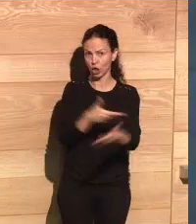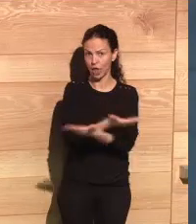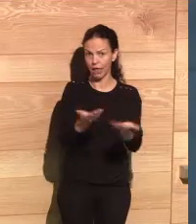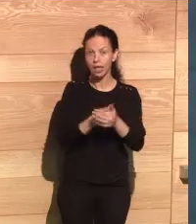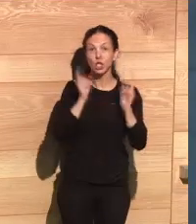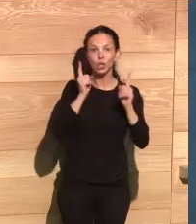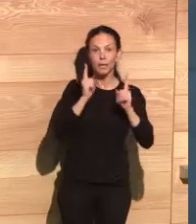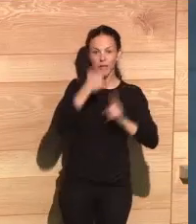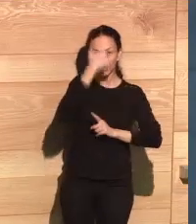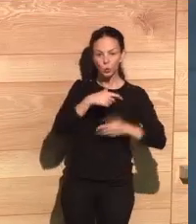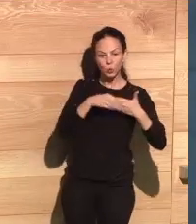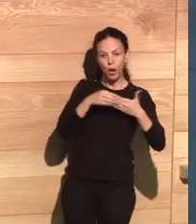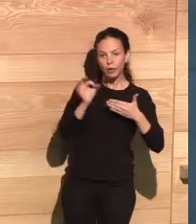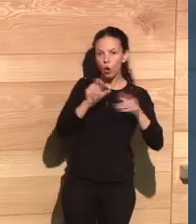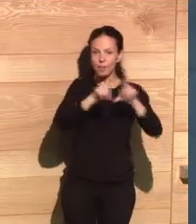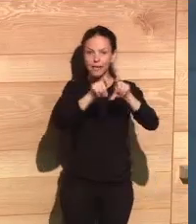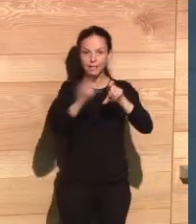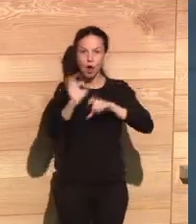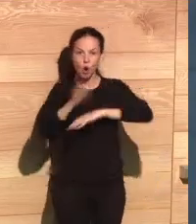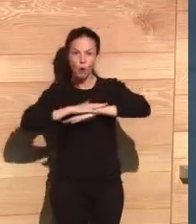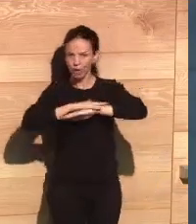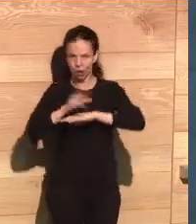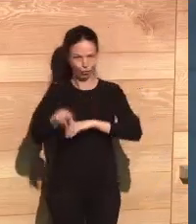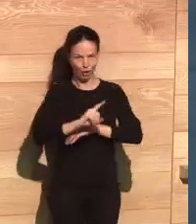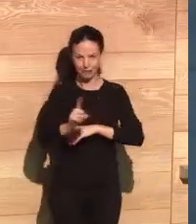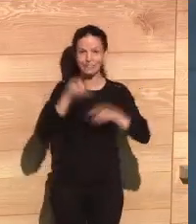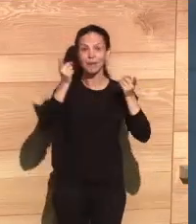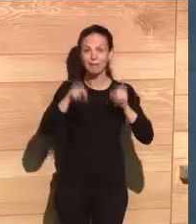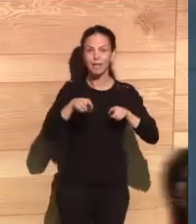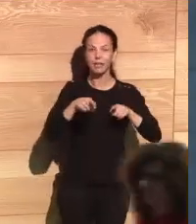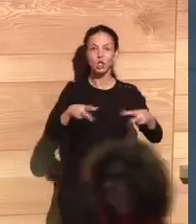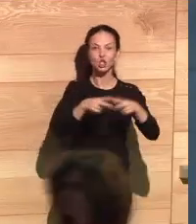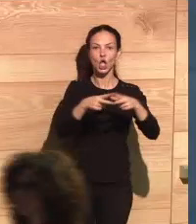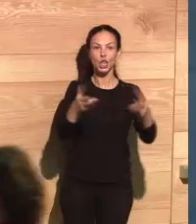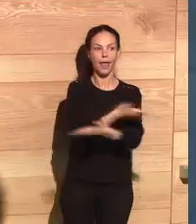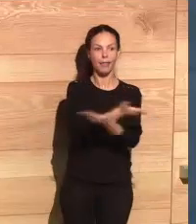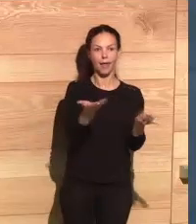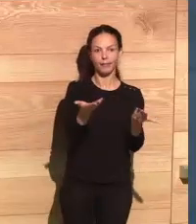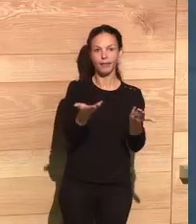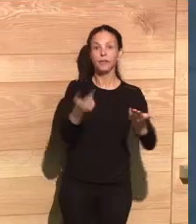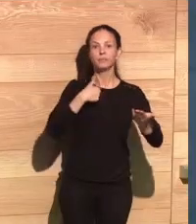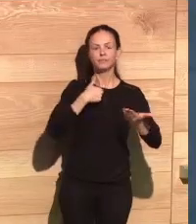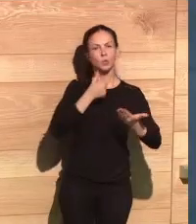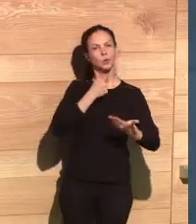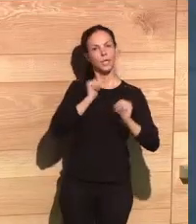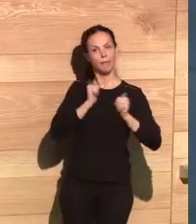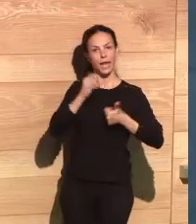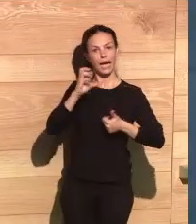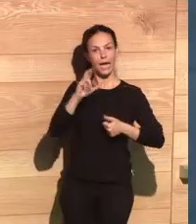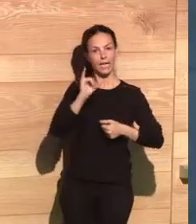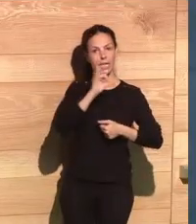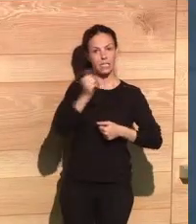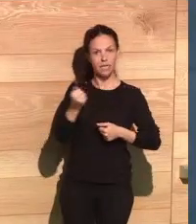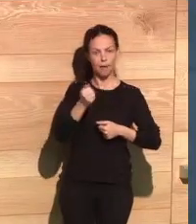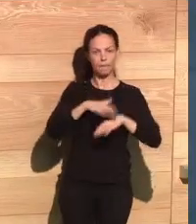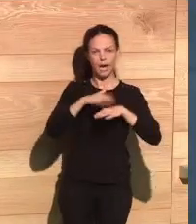highest risks that we are facing, not only as users or governments or citizens, but also as a society as a whole. And I would